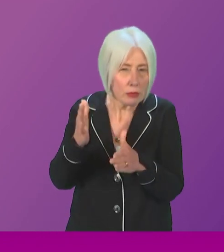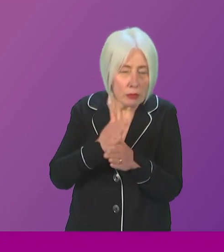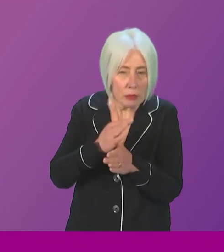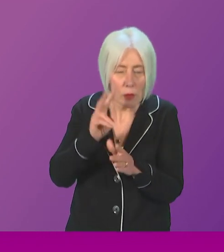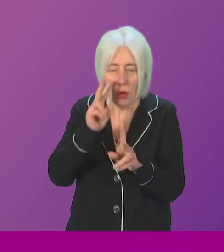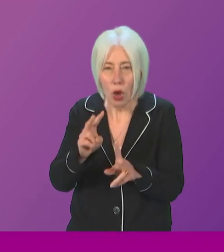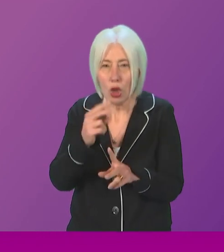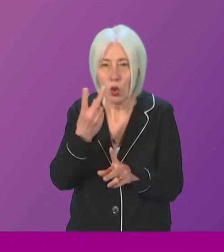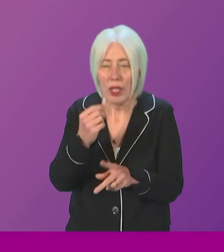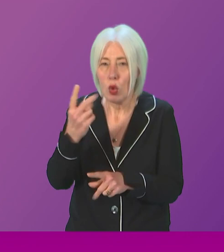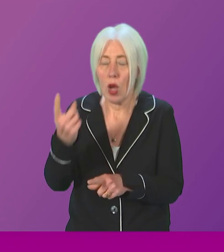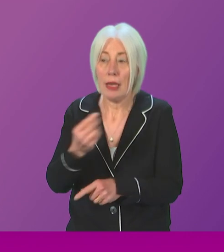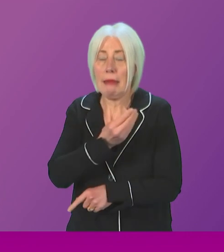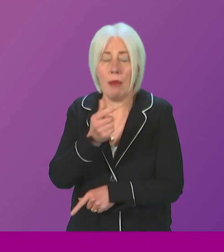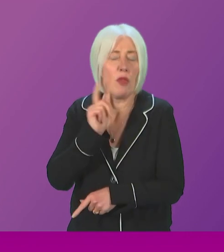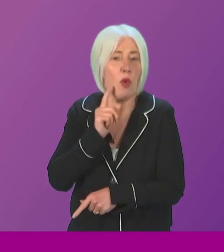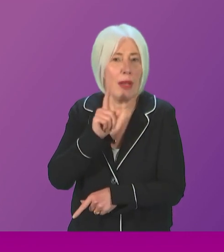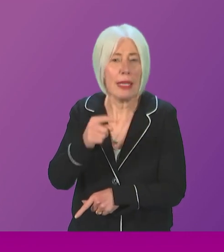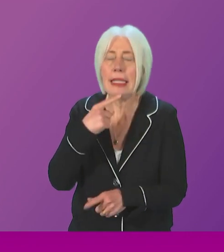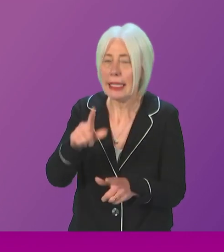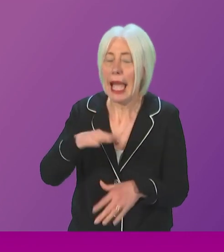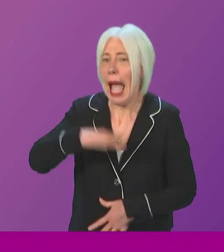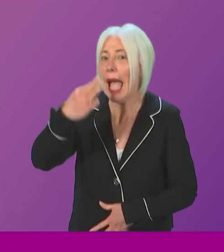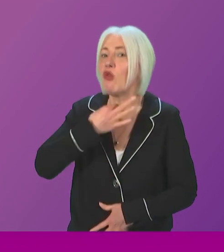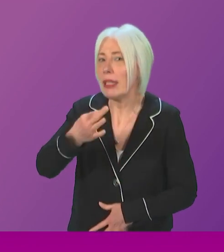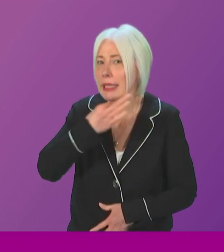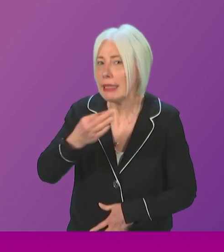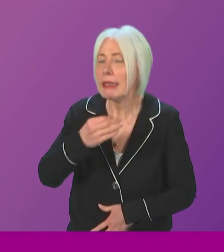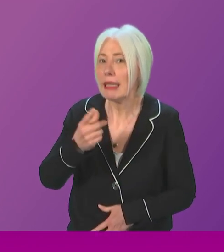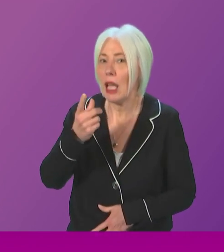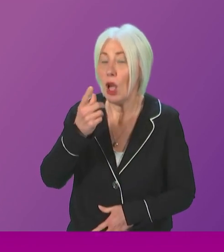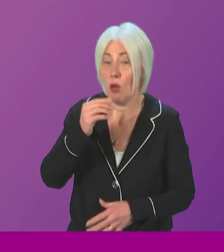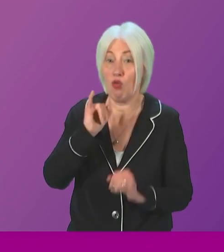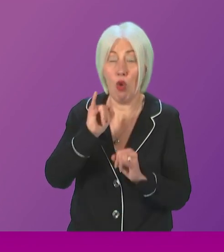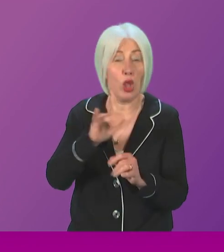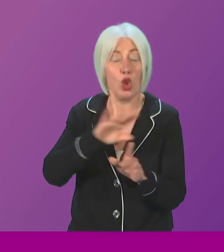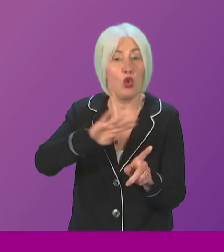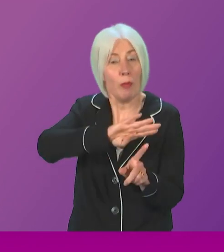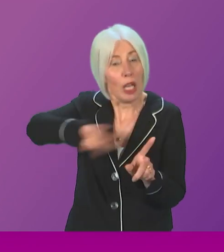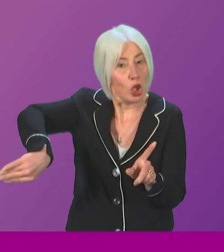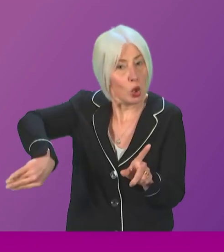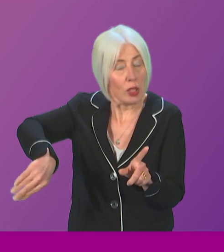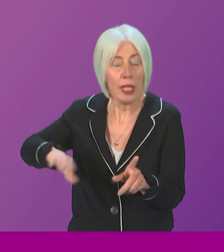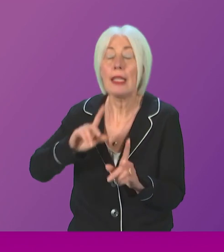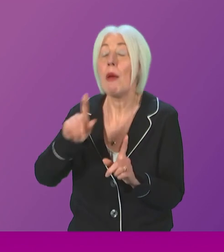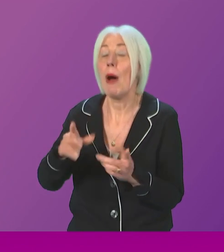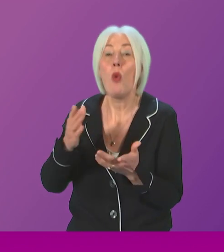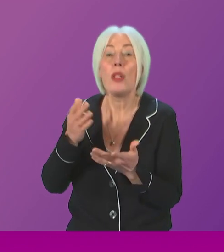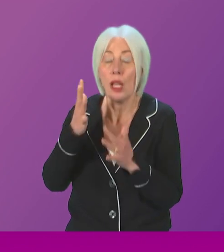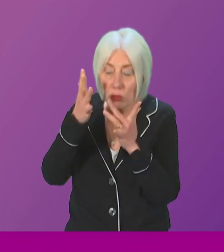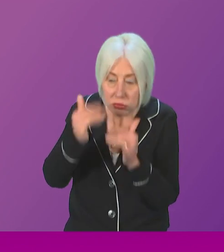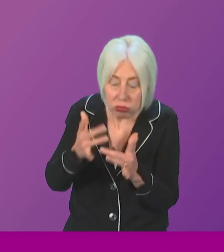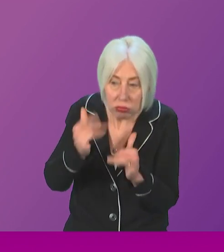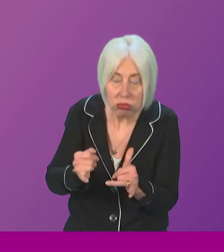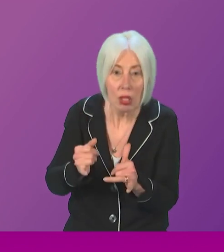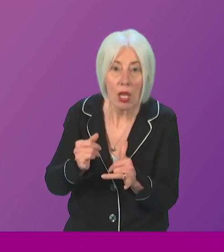2021 of those women who are considered to be at the highest risk of being wrongly excluded. No cervical cancers were detected as part